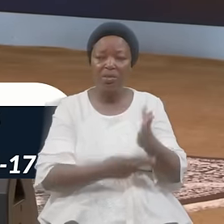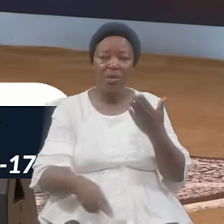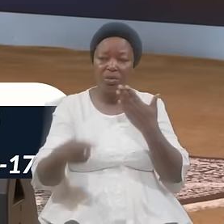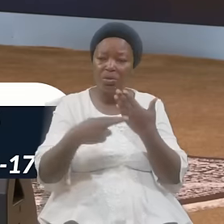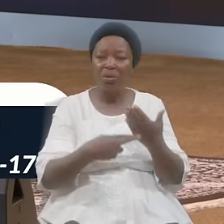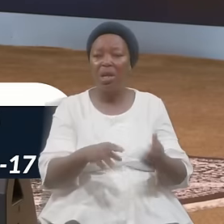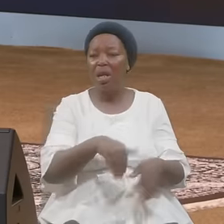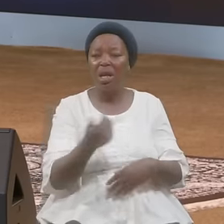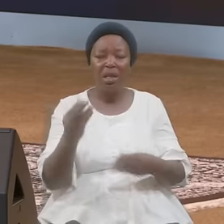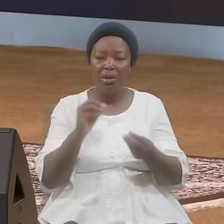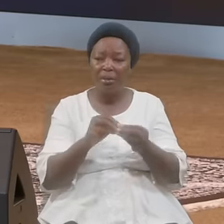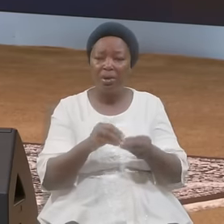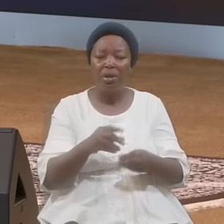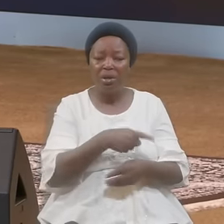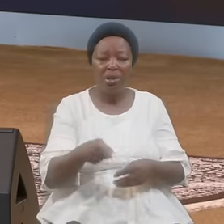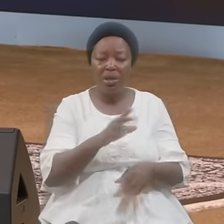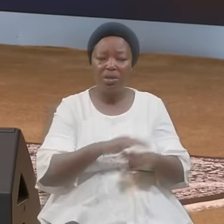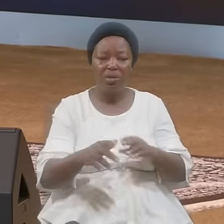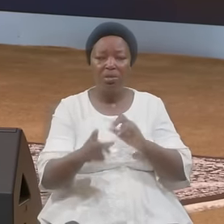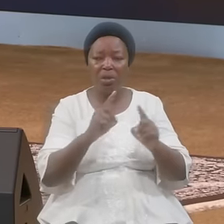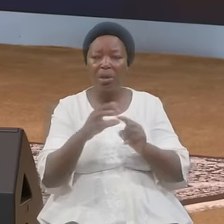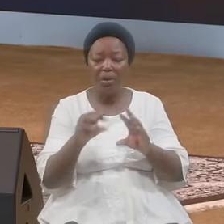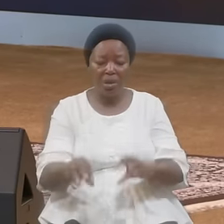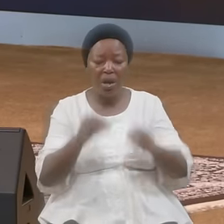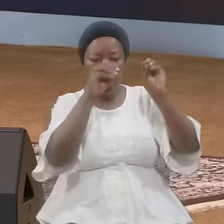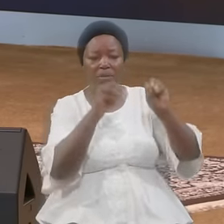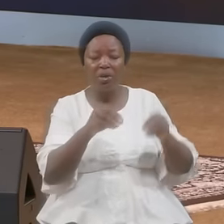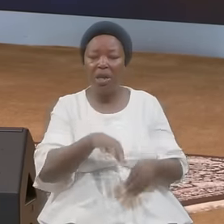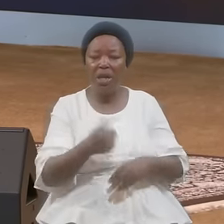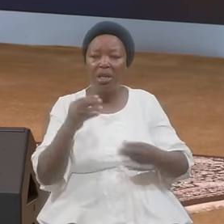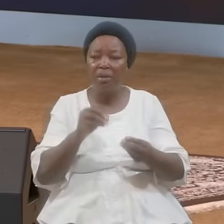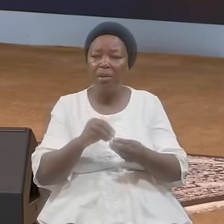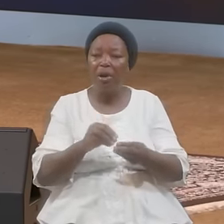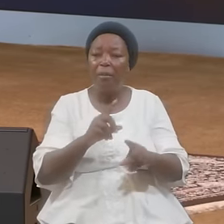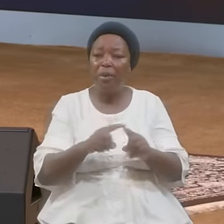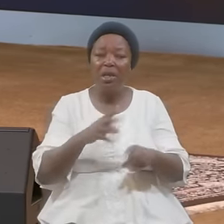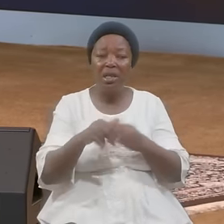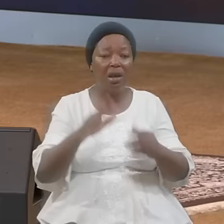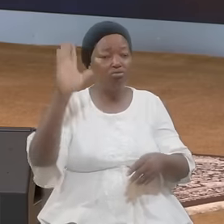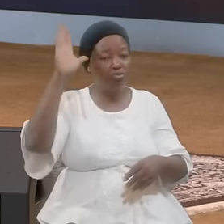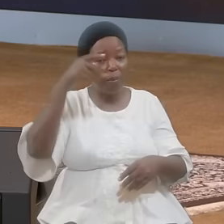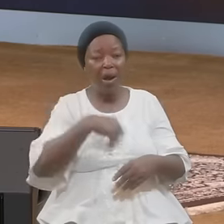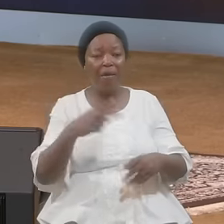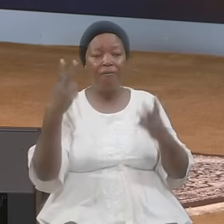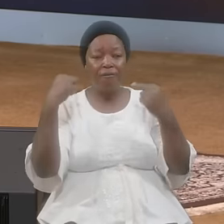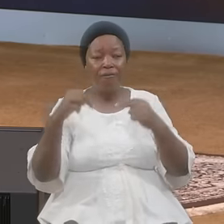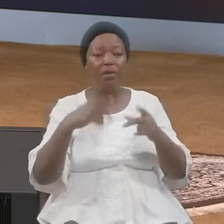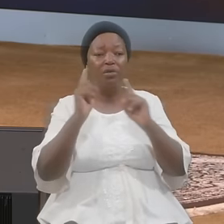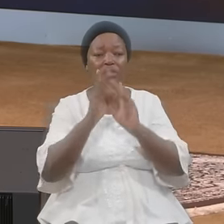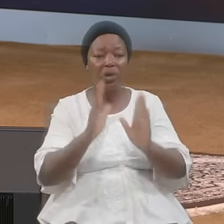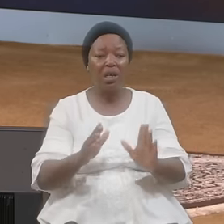Anymore They Don't Talk Rapture Anymore But They Unruly And Vain Talkers